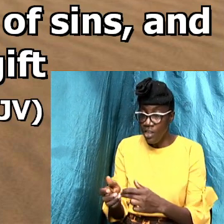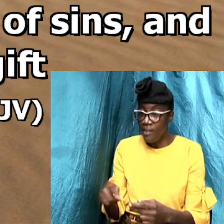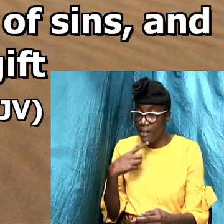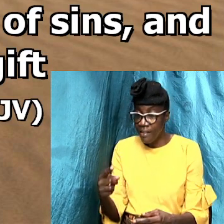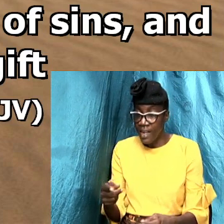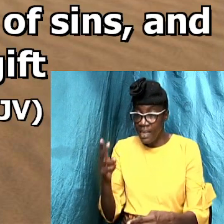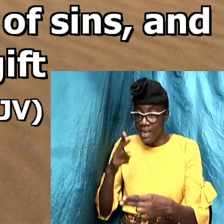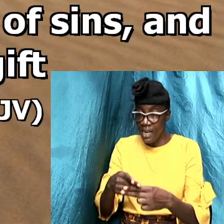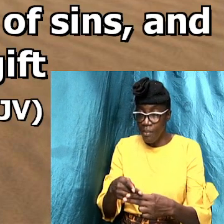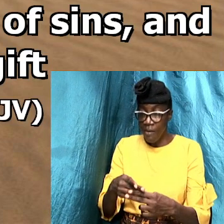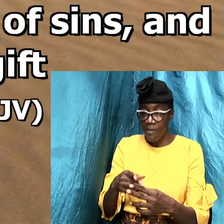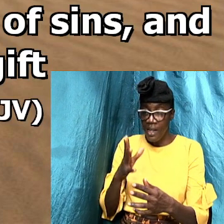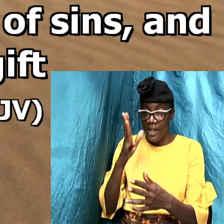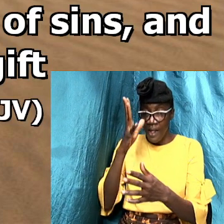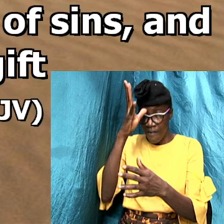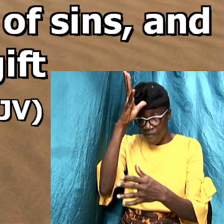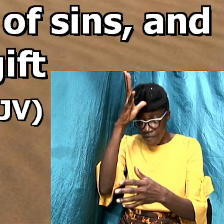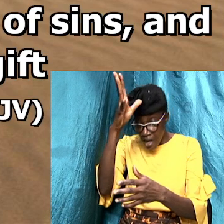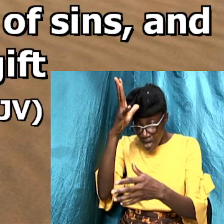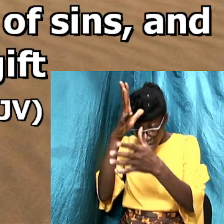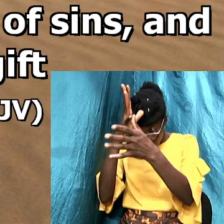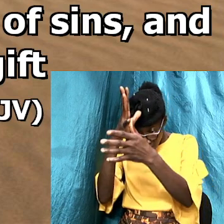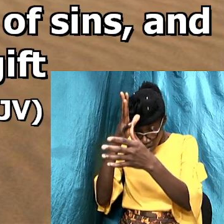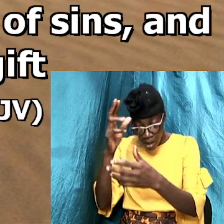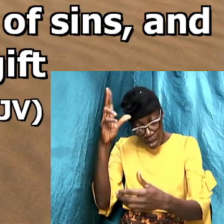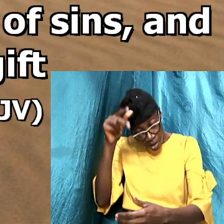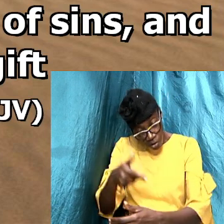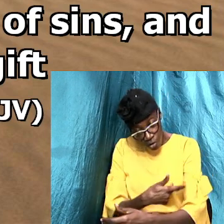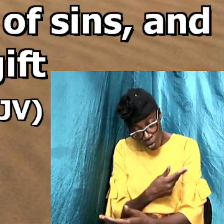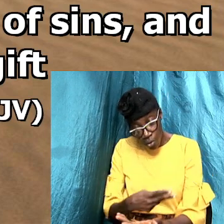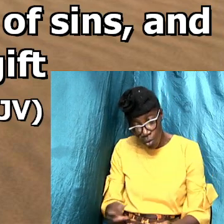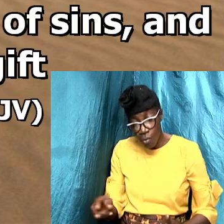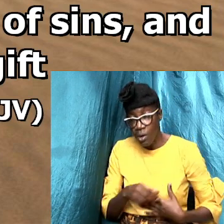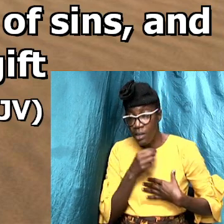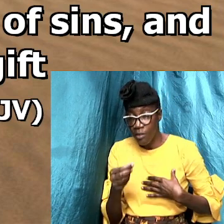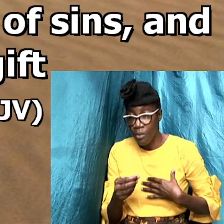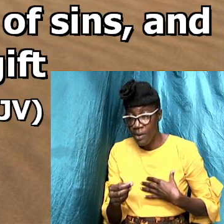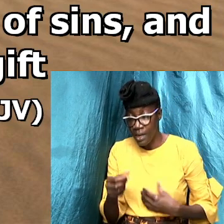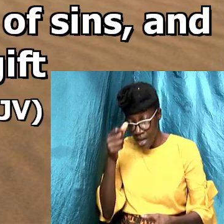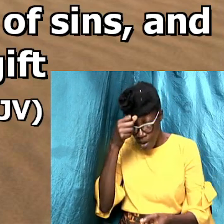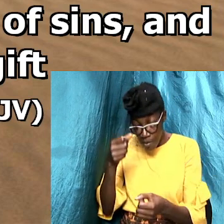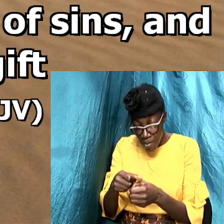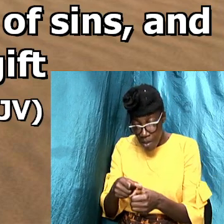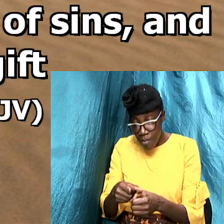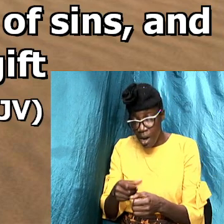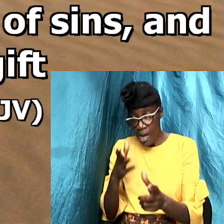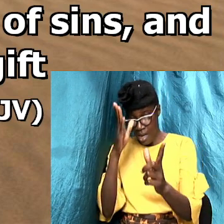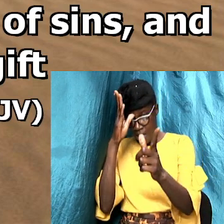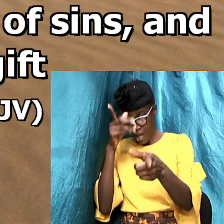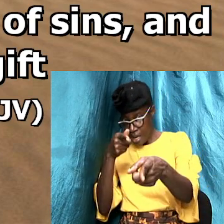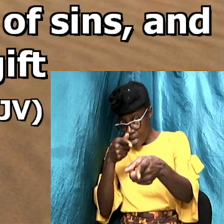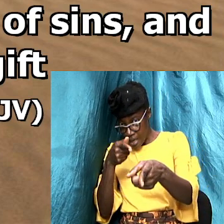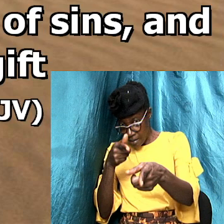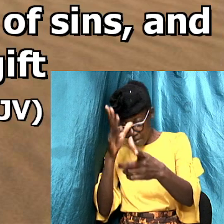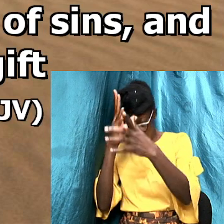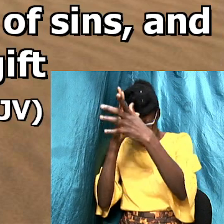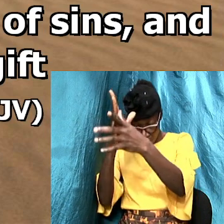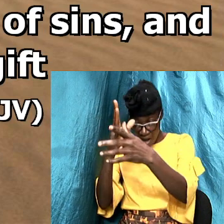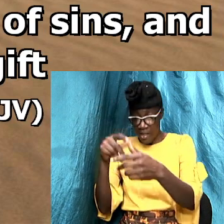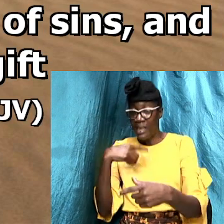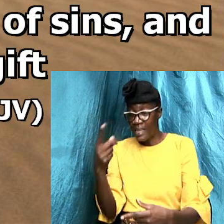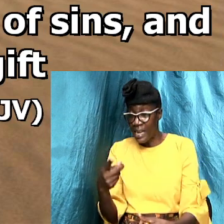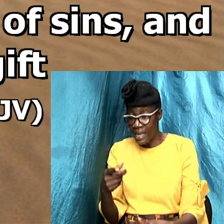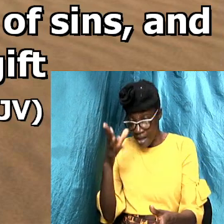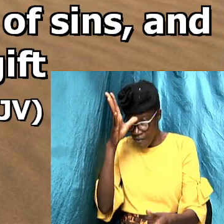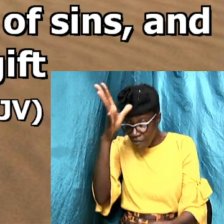of the Father Son and the Holy Ghost God I remember my father telling me that and I spoke to him